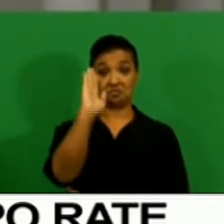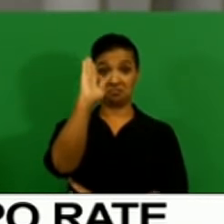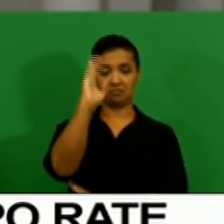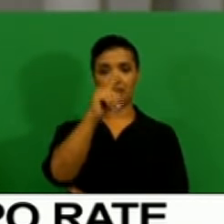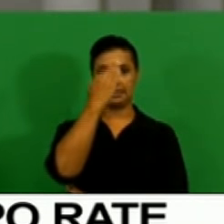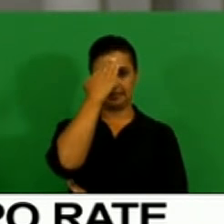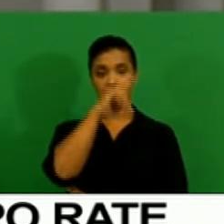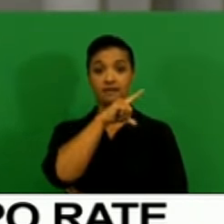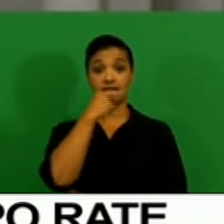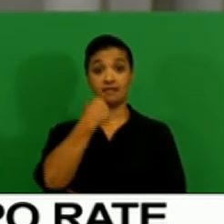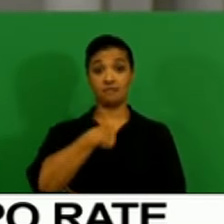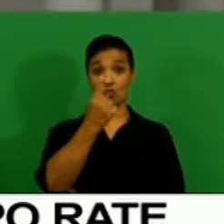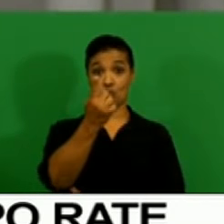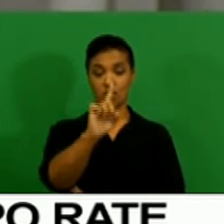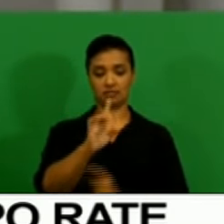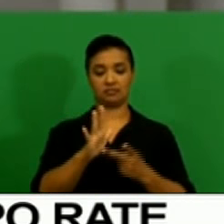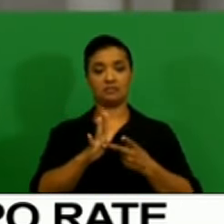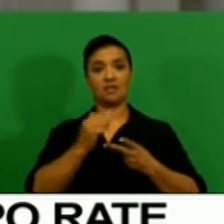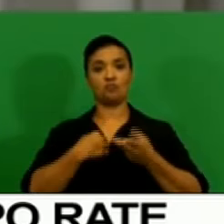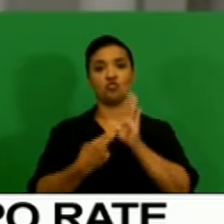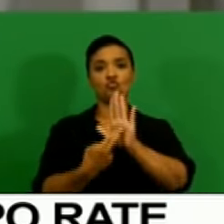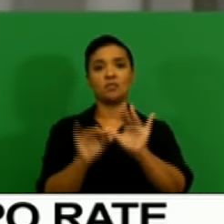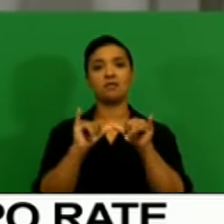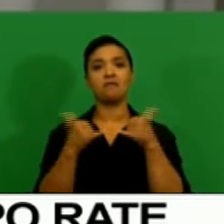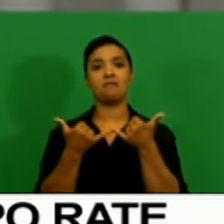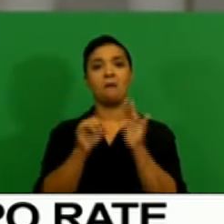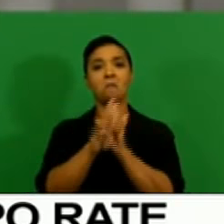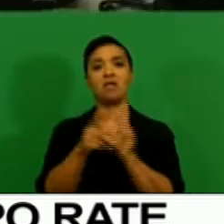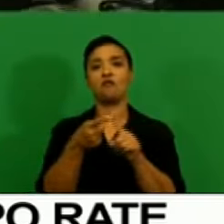house, the media house that you come from.